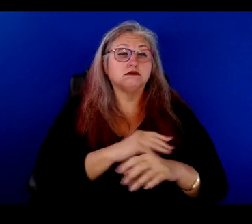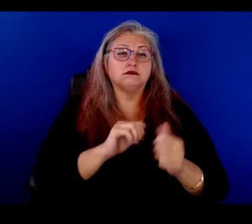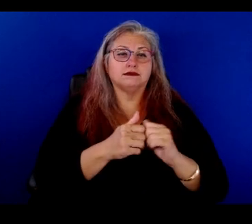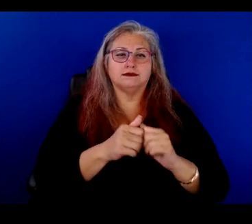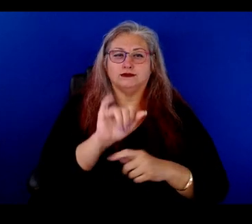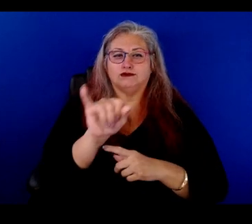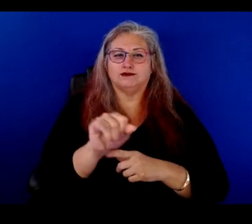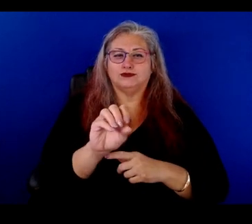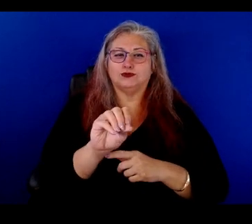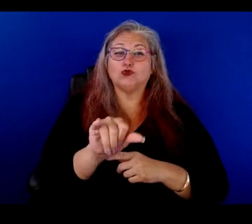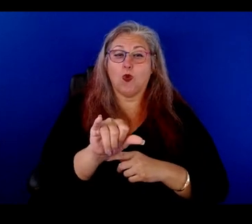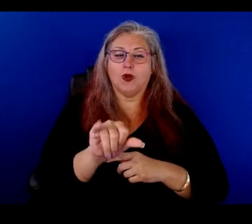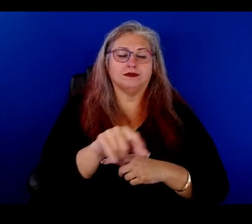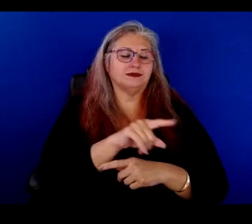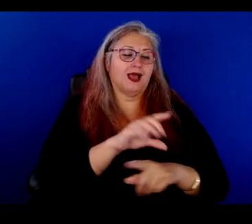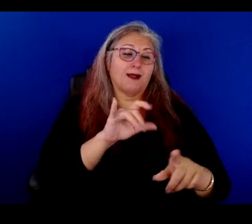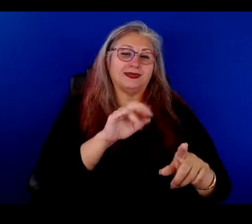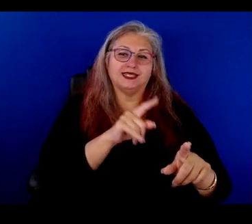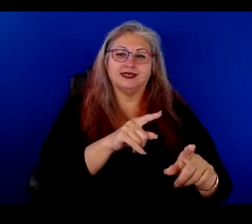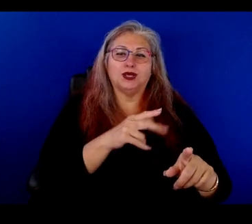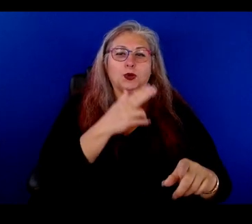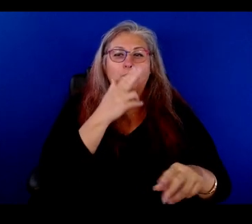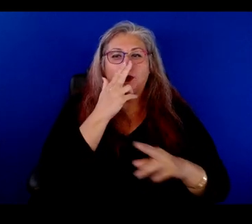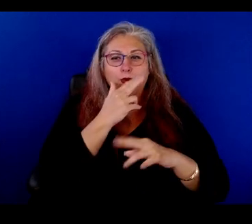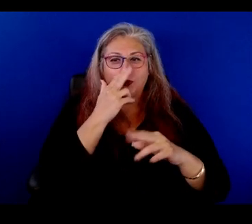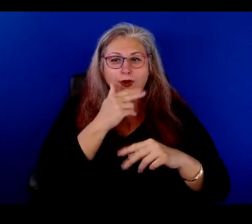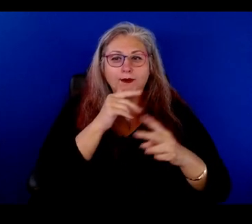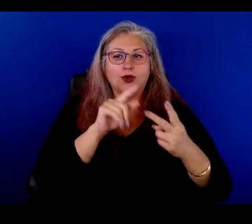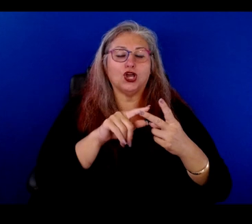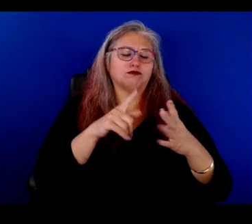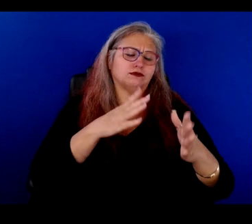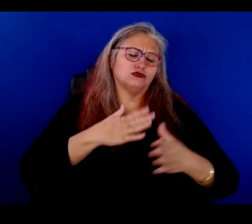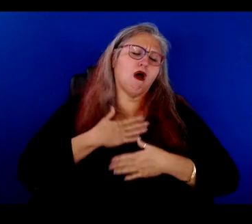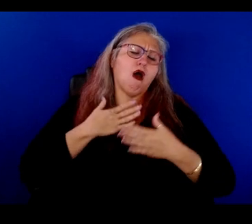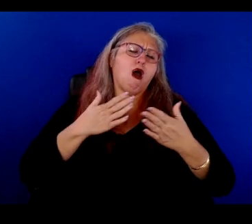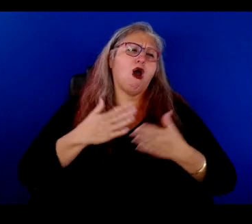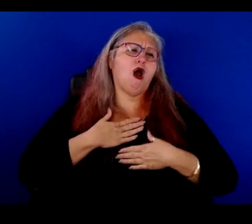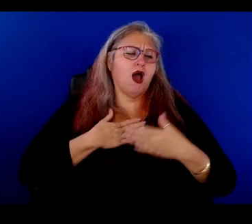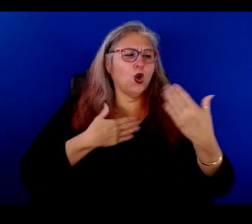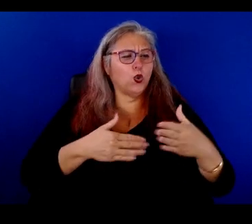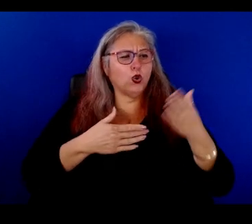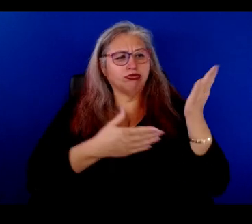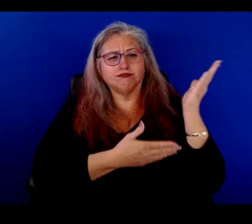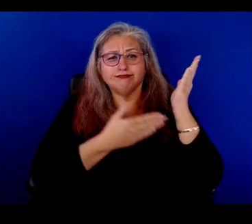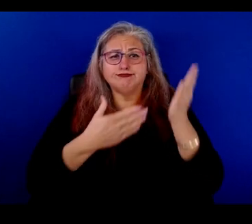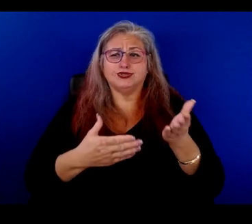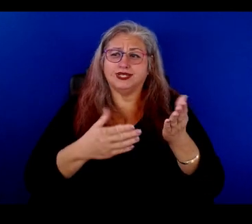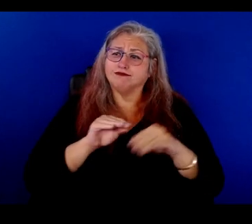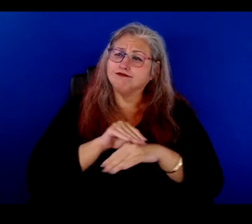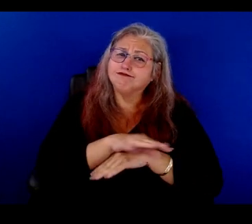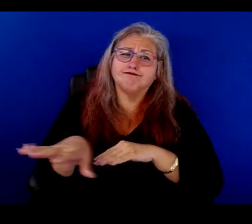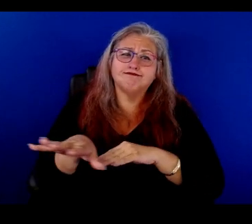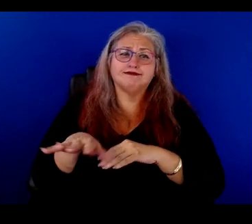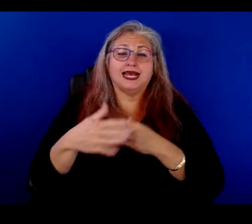Clemencia has brought that humor and that joy to life. And just